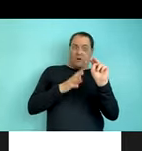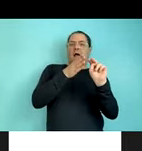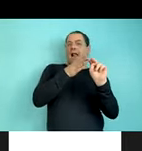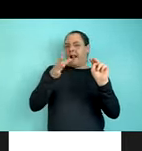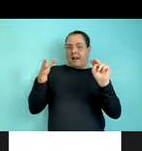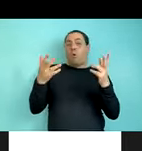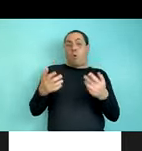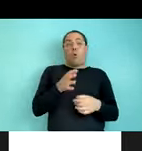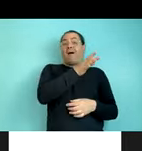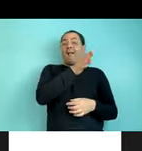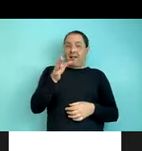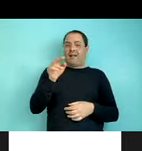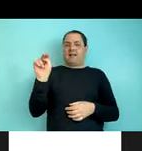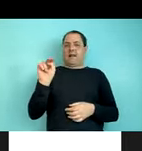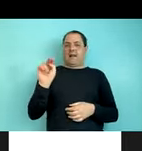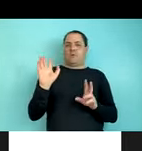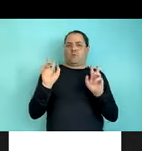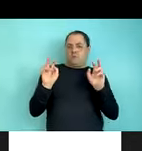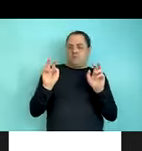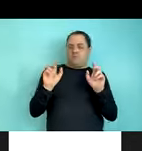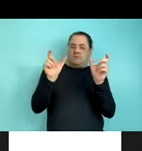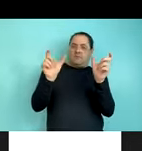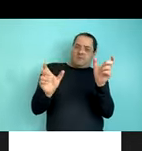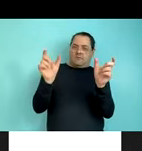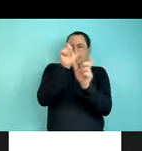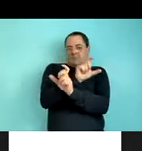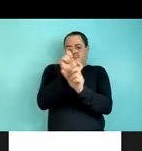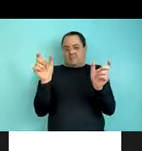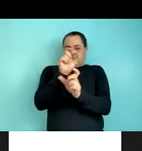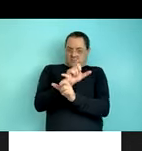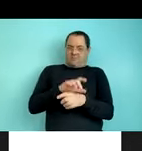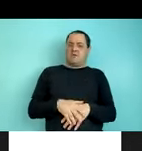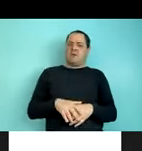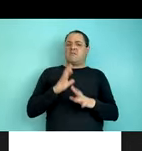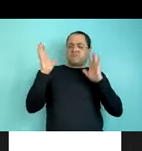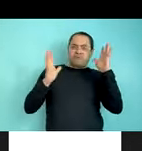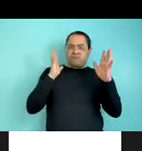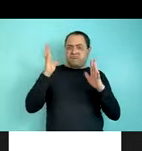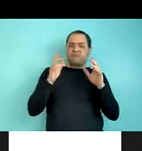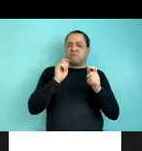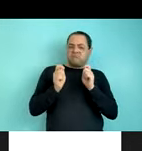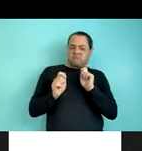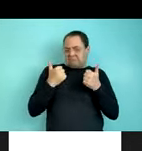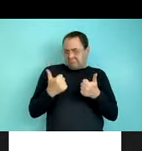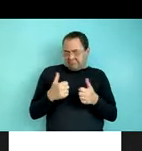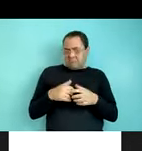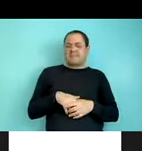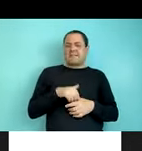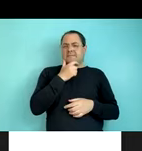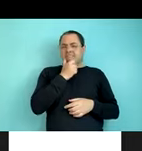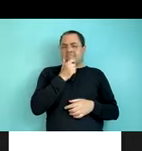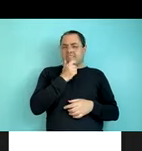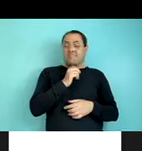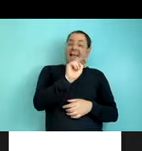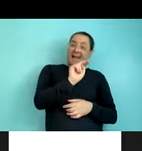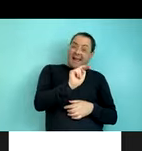to worry about confusing references to the object versus actions to the video. But as you can imagine, deciding whether something was a noun or